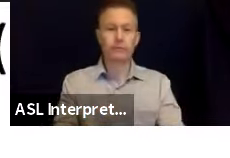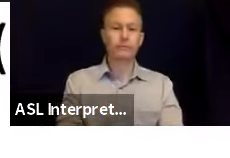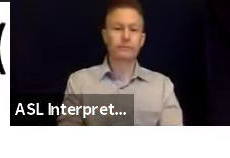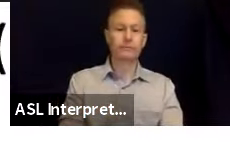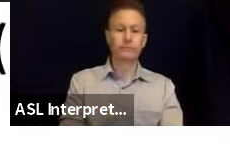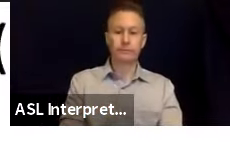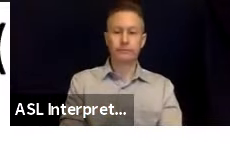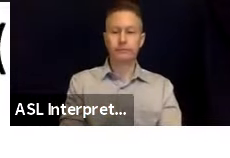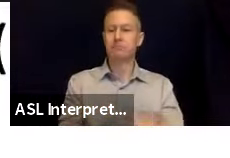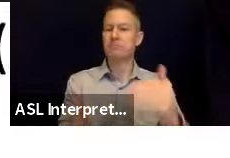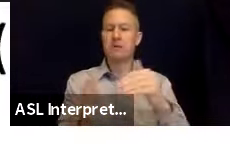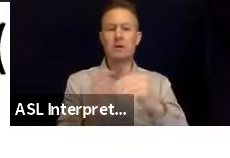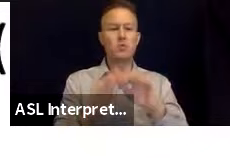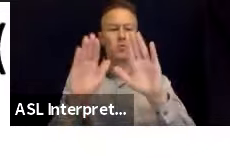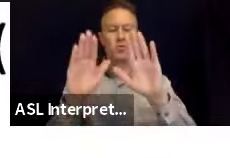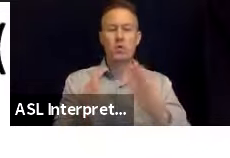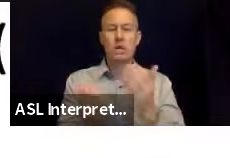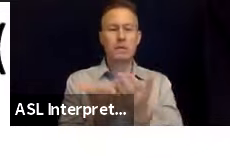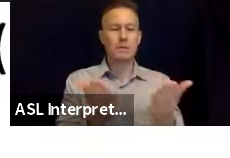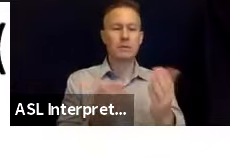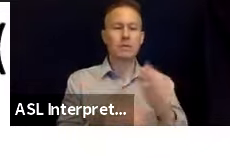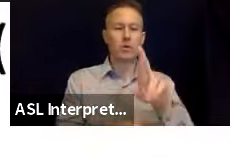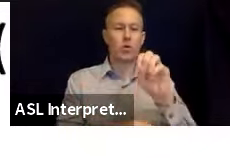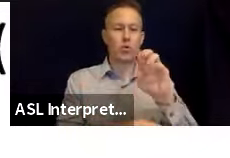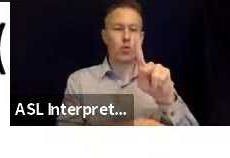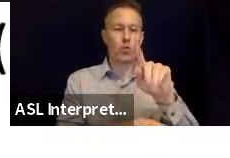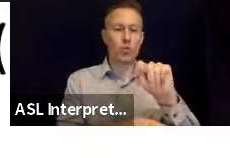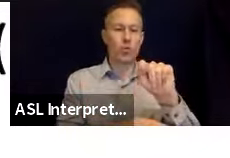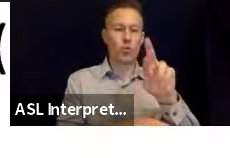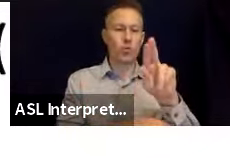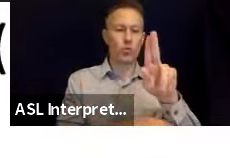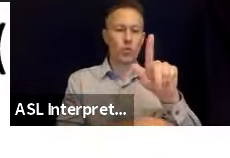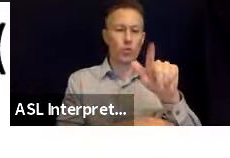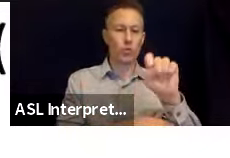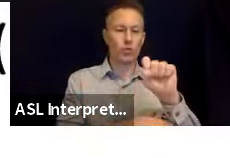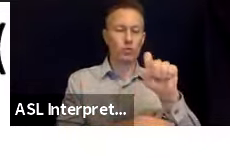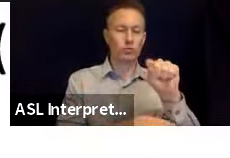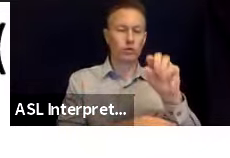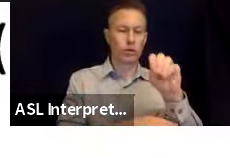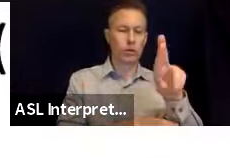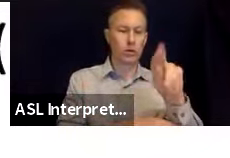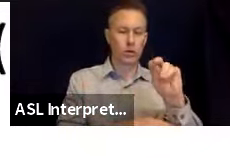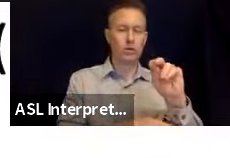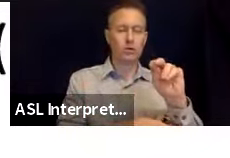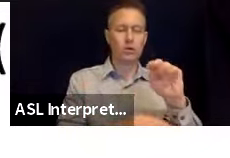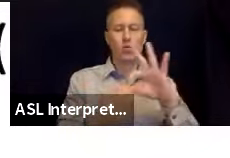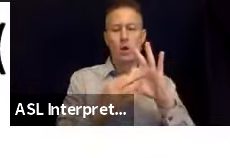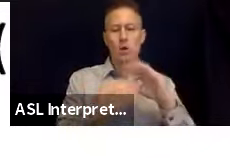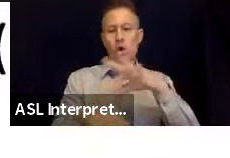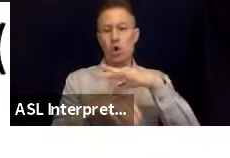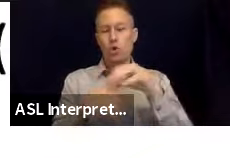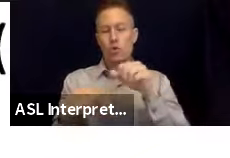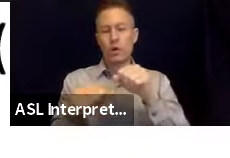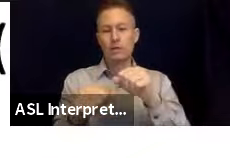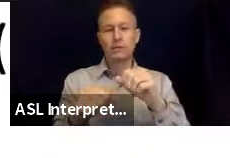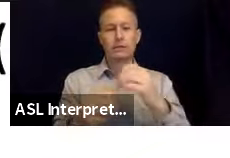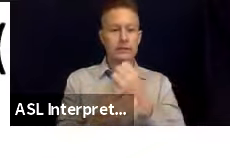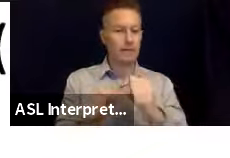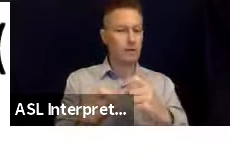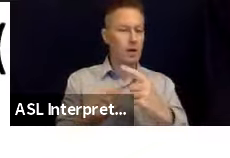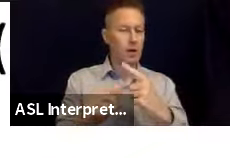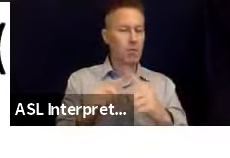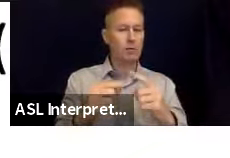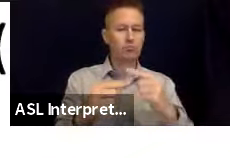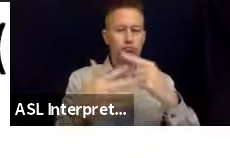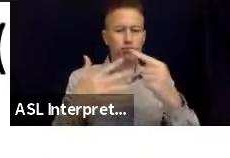Again, there's a lot of great materials at rocketrules.org. Not only on earthquake safety, but many other aspects and